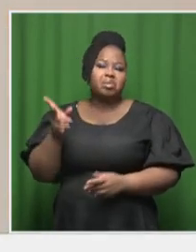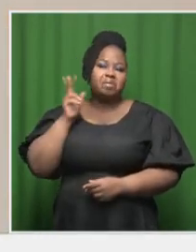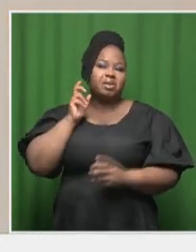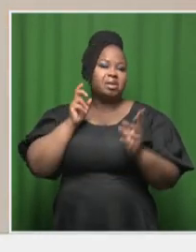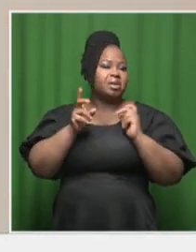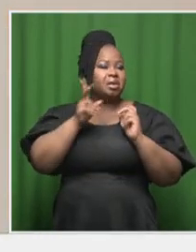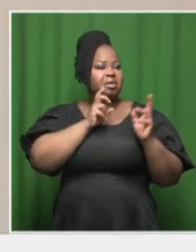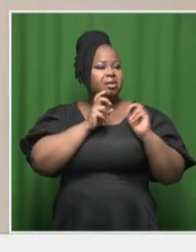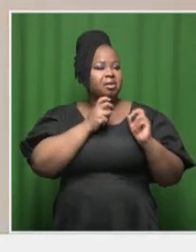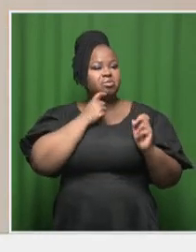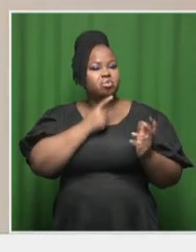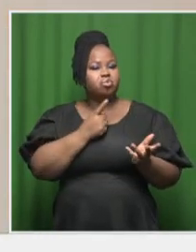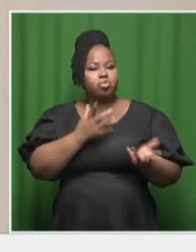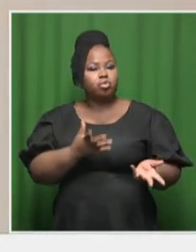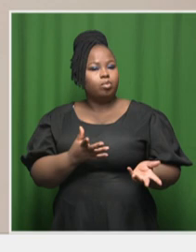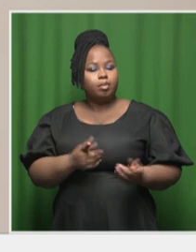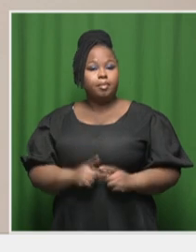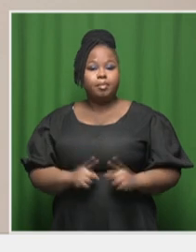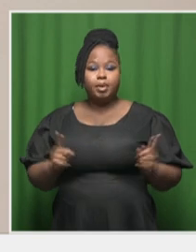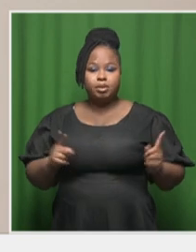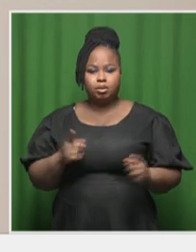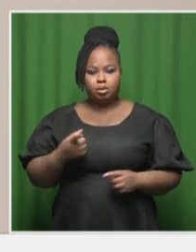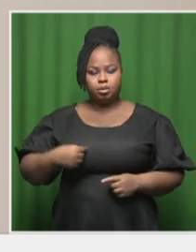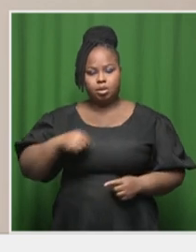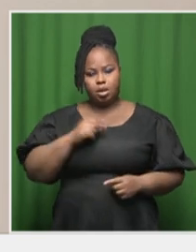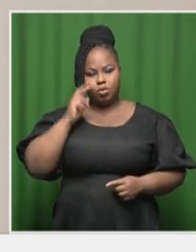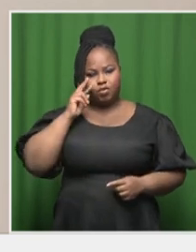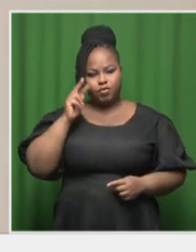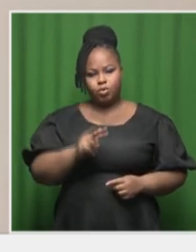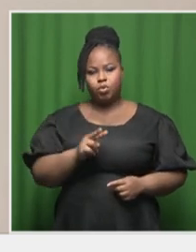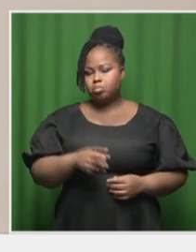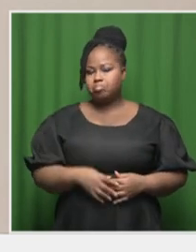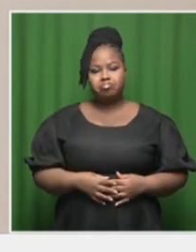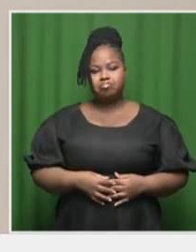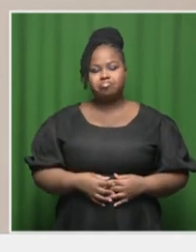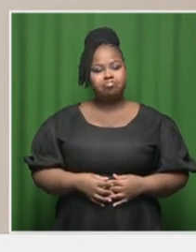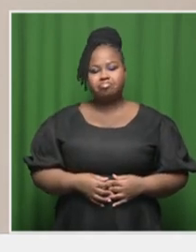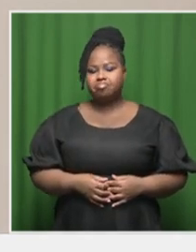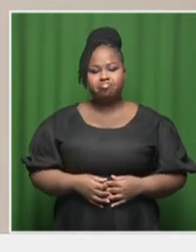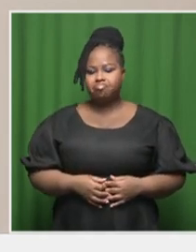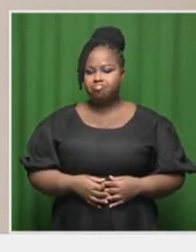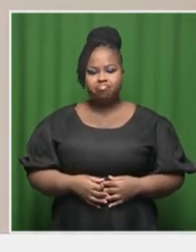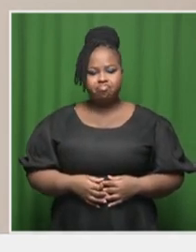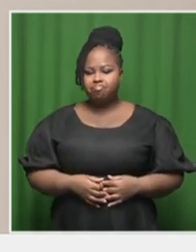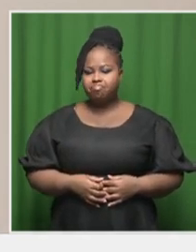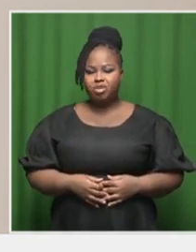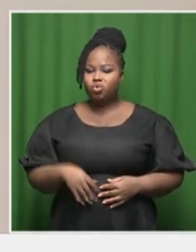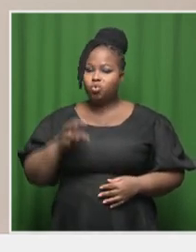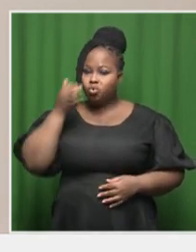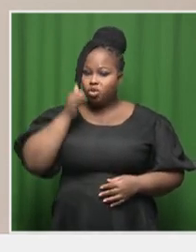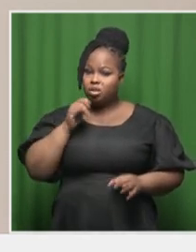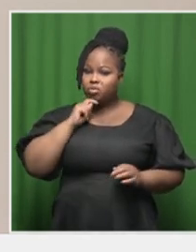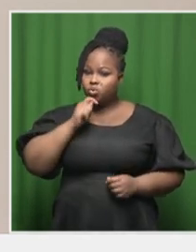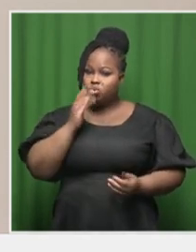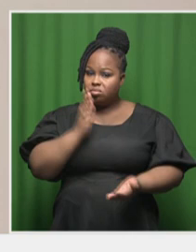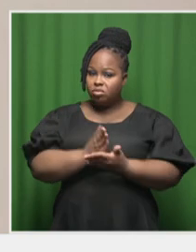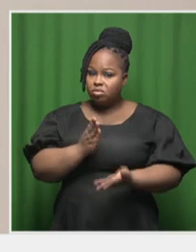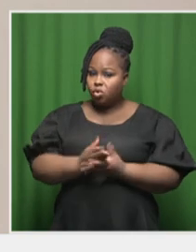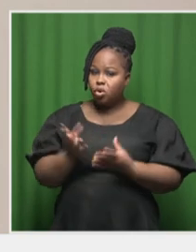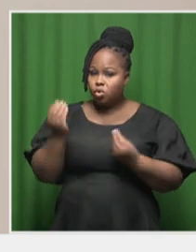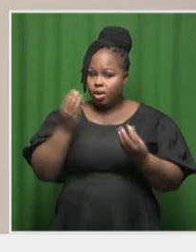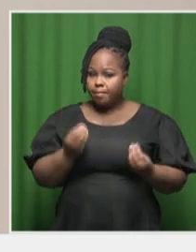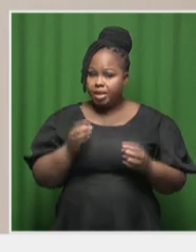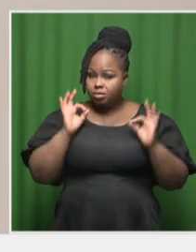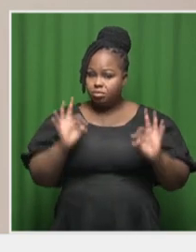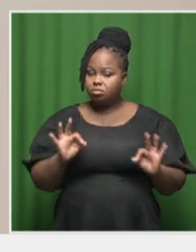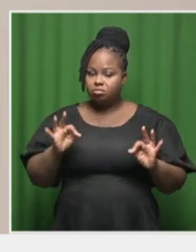But from our view, we could not really validate where those numbers are coming from.